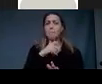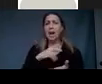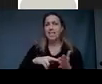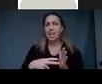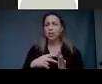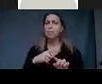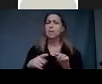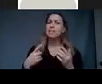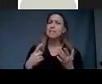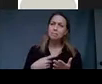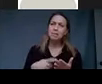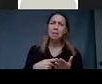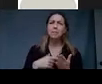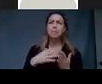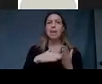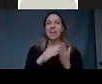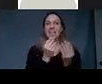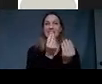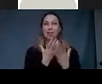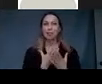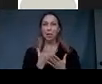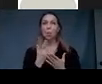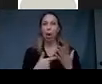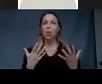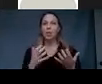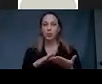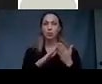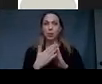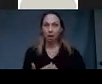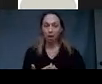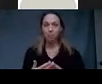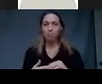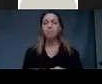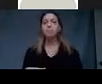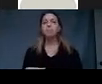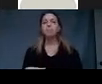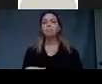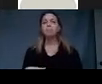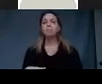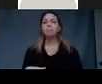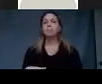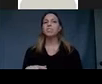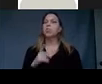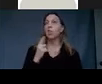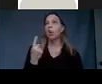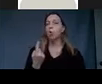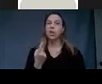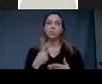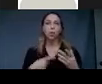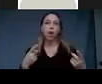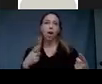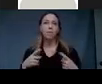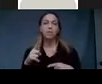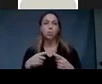the painting, sometimes the painting tells you what it wants to become. I mean, that's pretty much always what happens